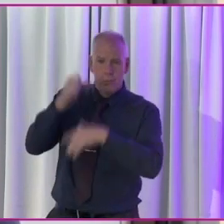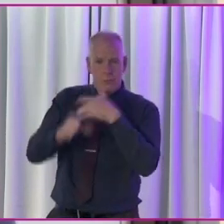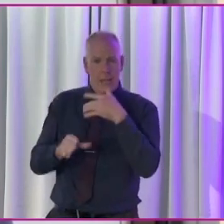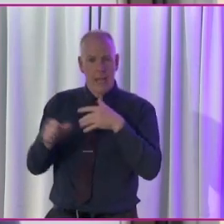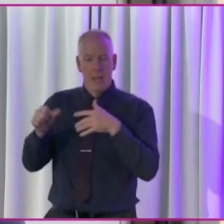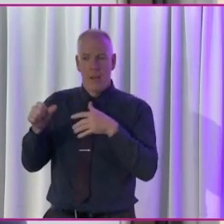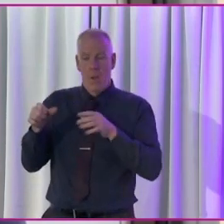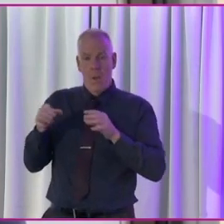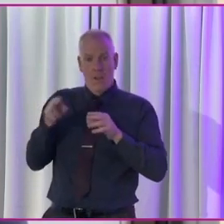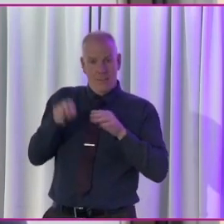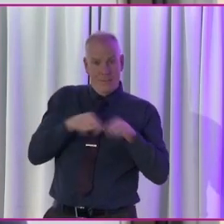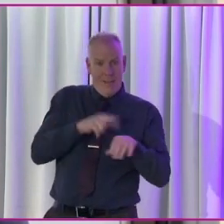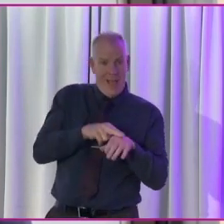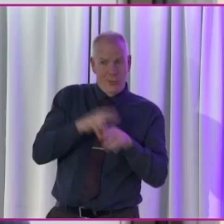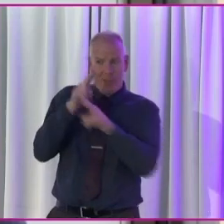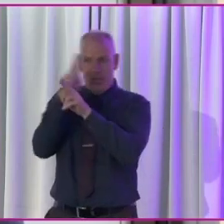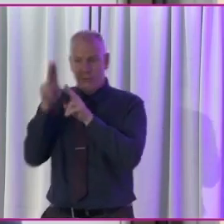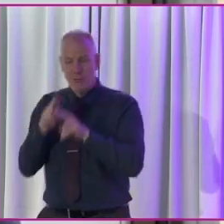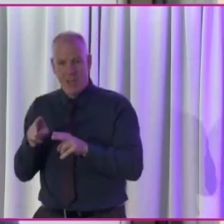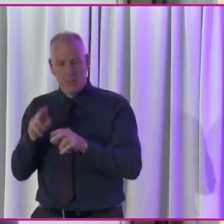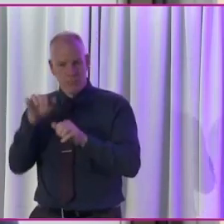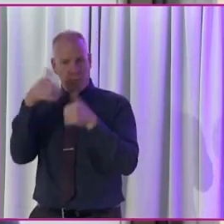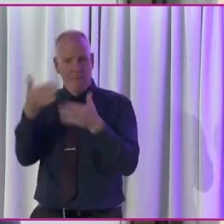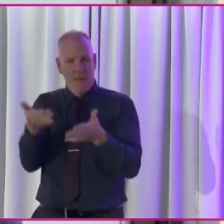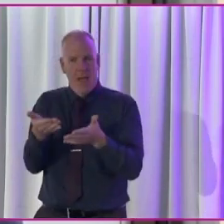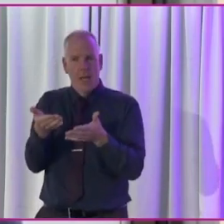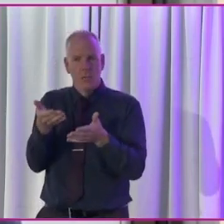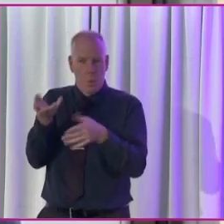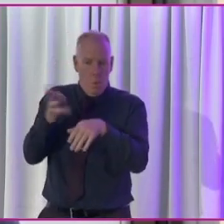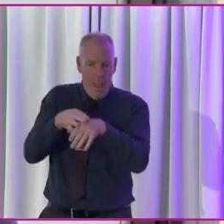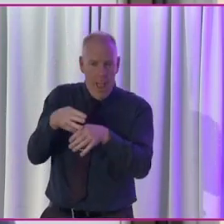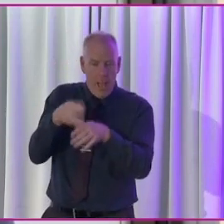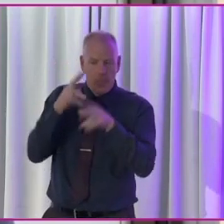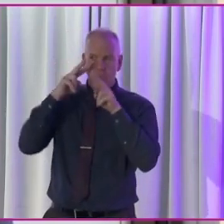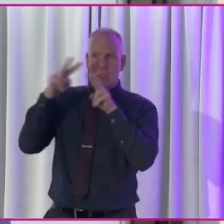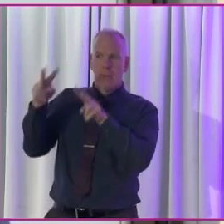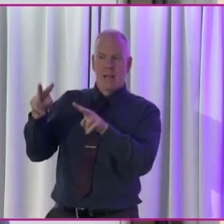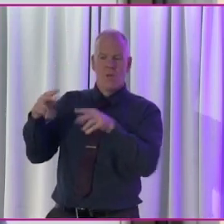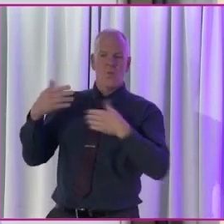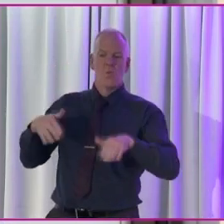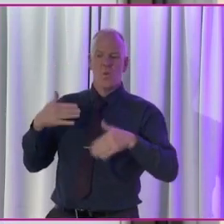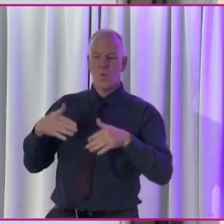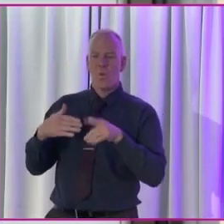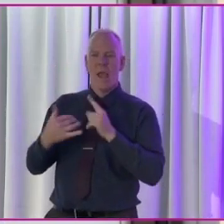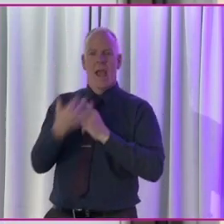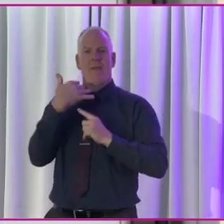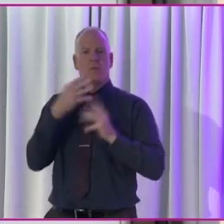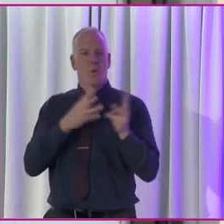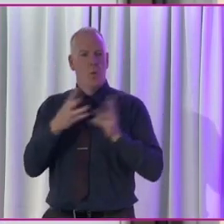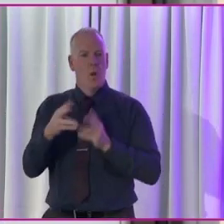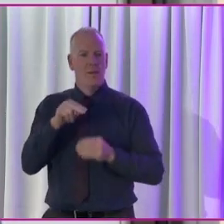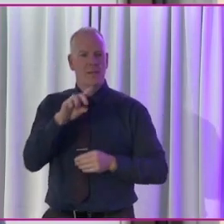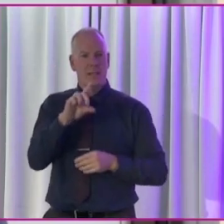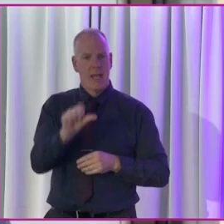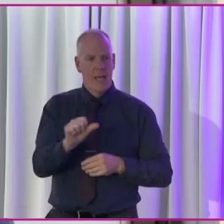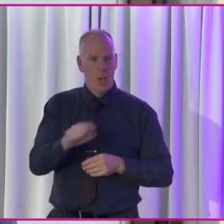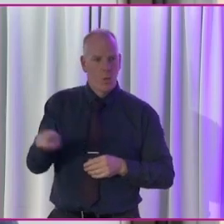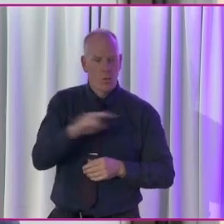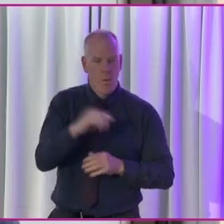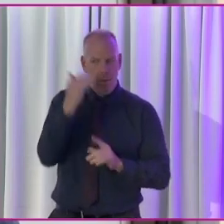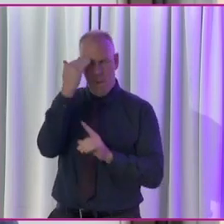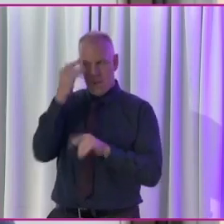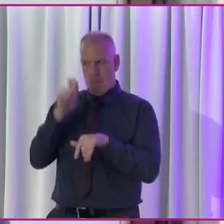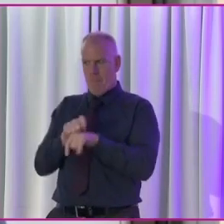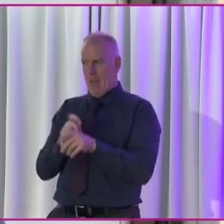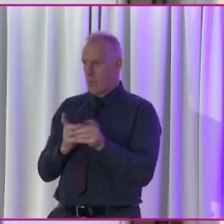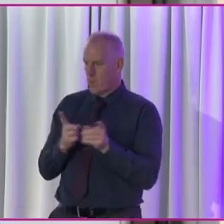from home and abroad provided valuable contributions and insights that will inform the work of the NDA and your knowledge of the